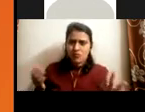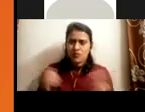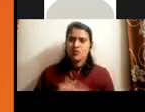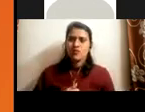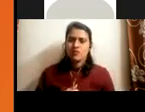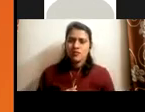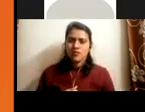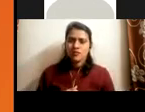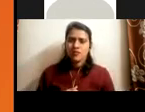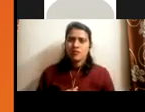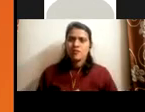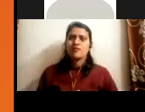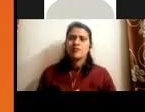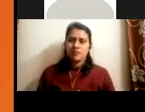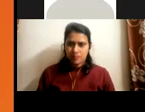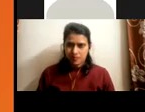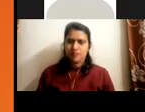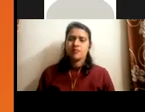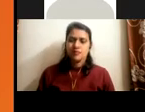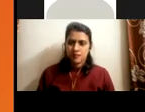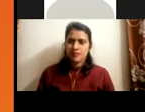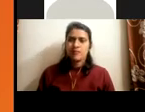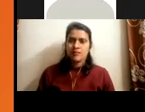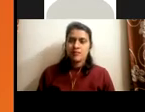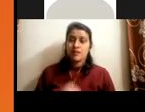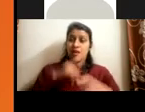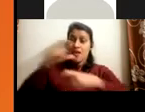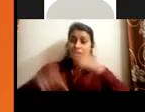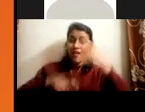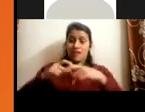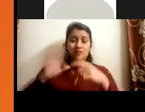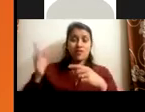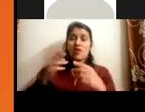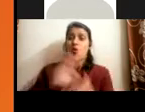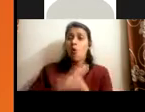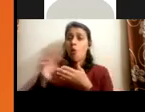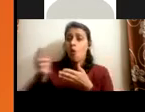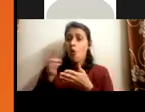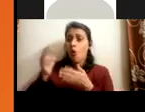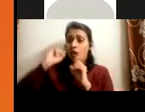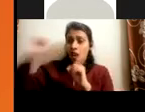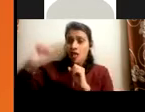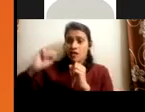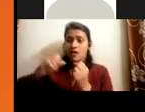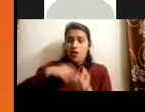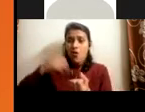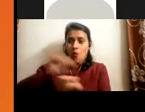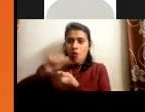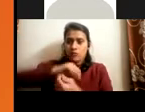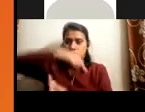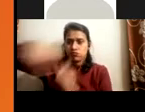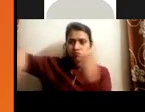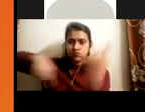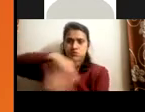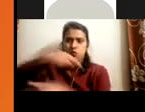hospitality sector, um, quality may not be there. So, uh, what to do under the, those circumstances. Okay. So,